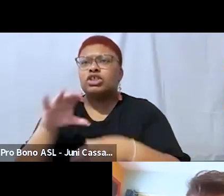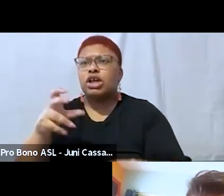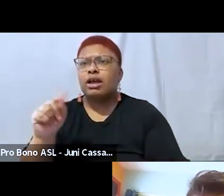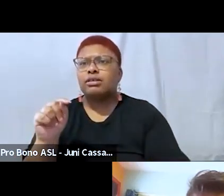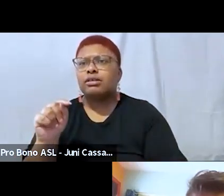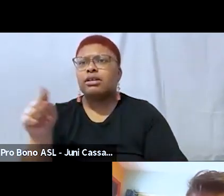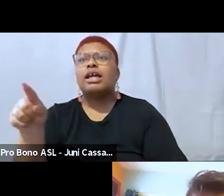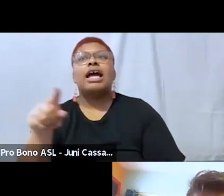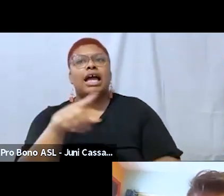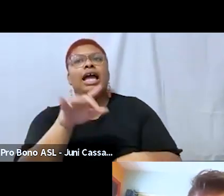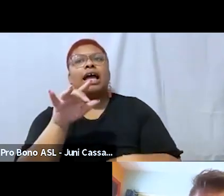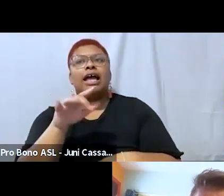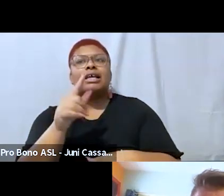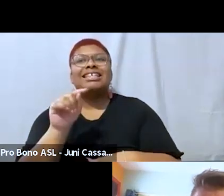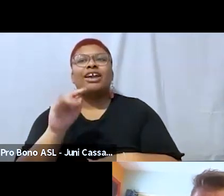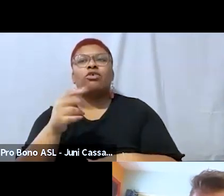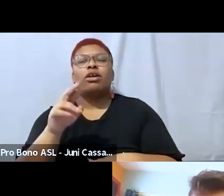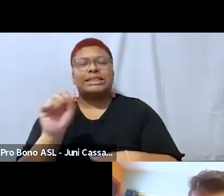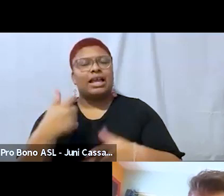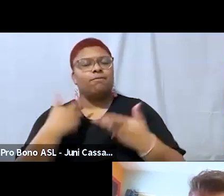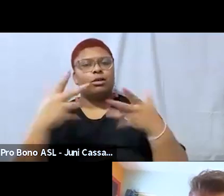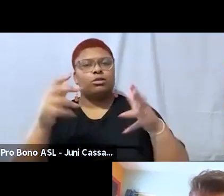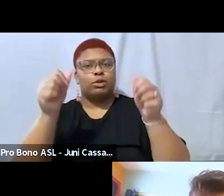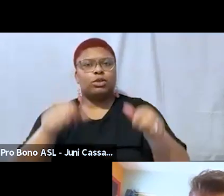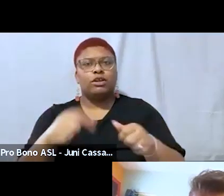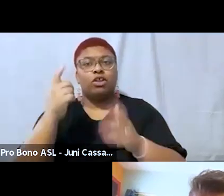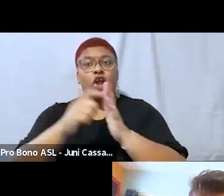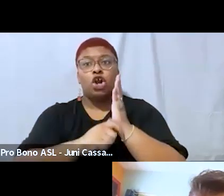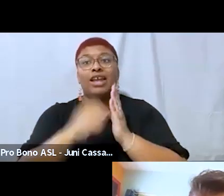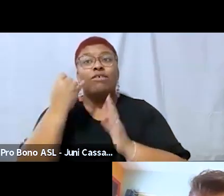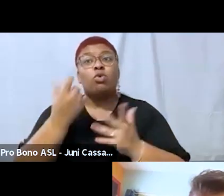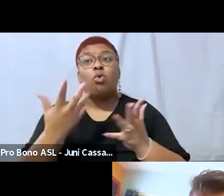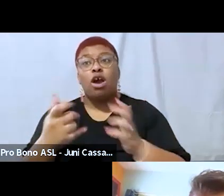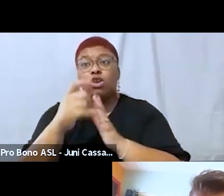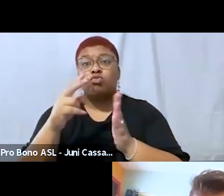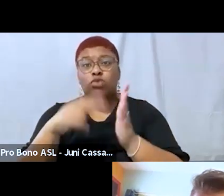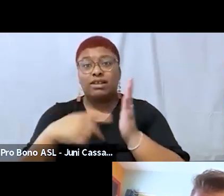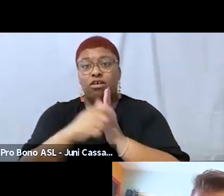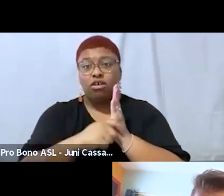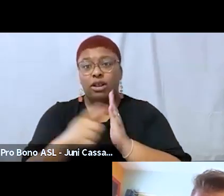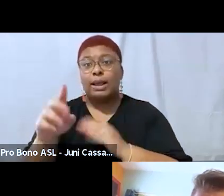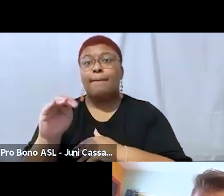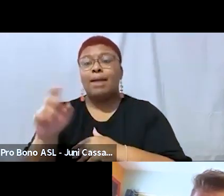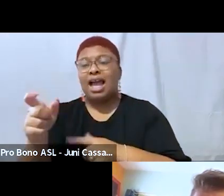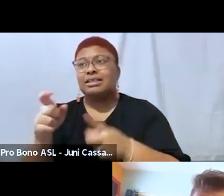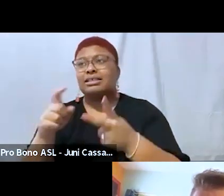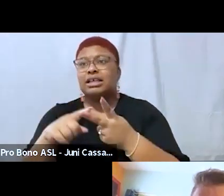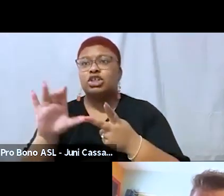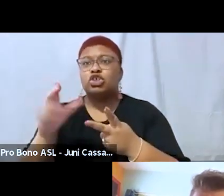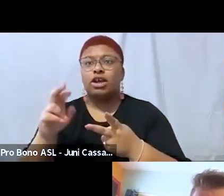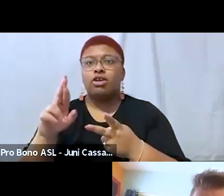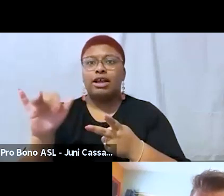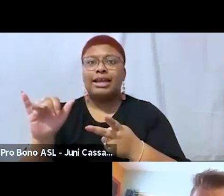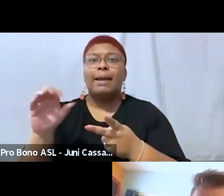link to the article um so for those of you who would like to read the article that i referenced that max um max and cherry midnight have